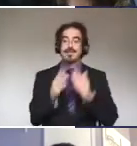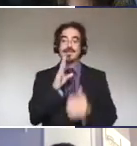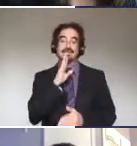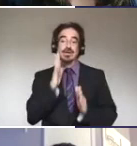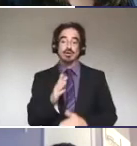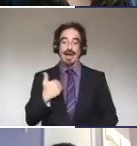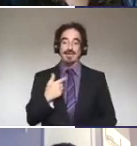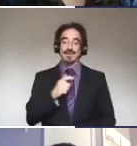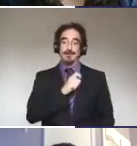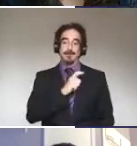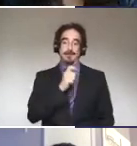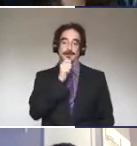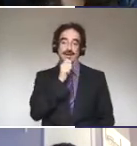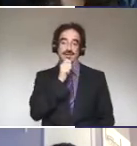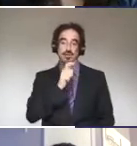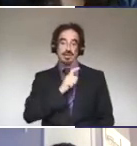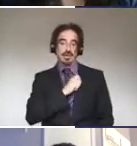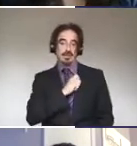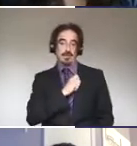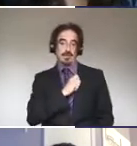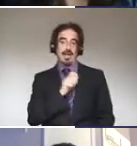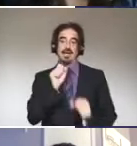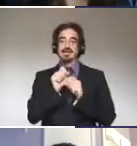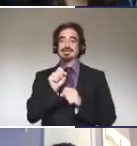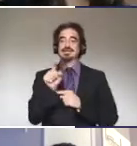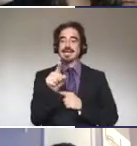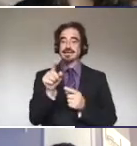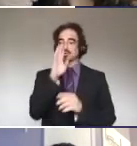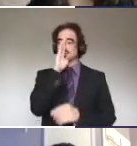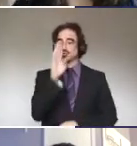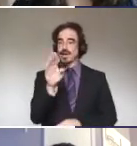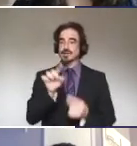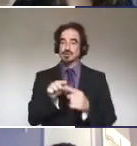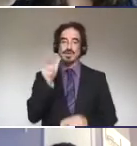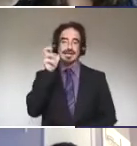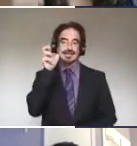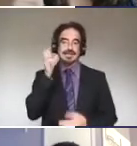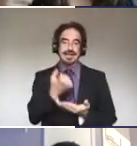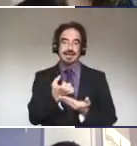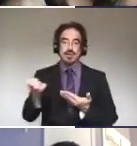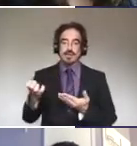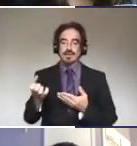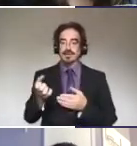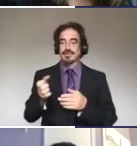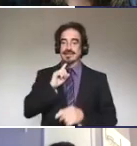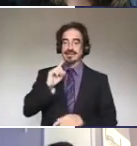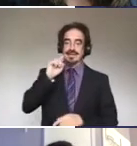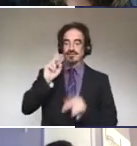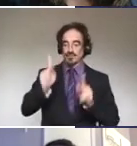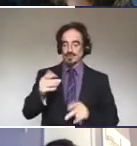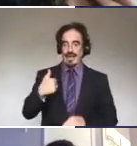microphone, and that sound is sent directly to the listening device that the deaf person is wearing.